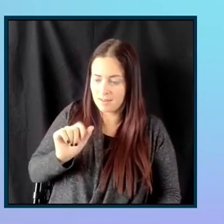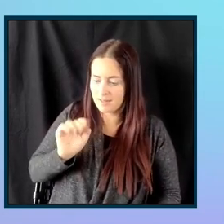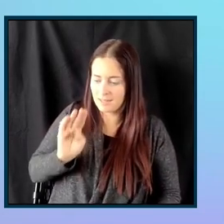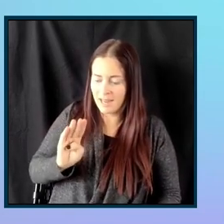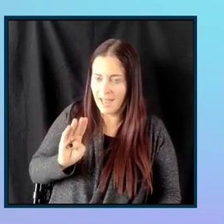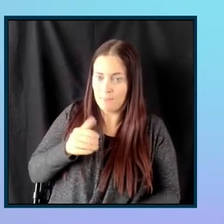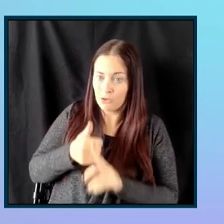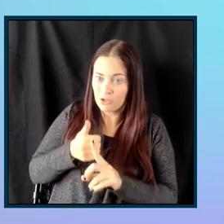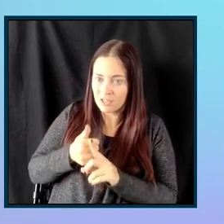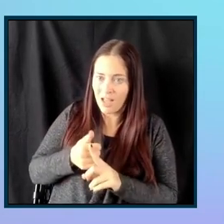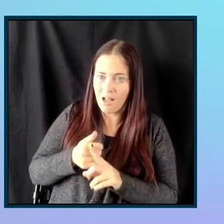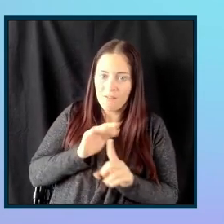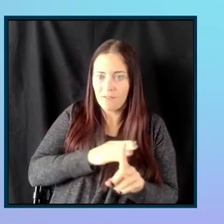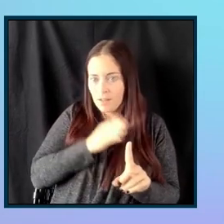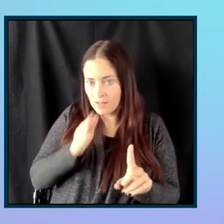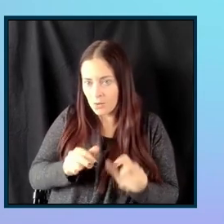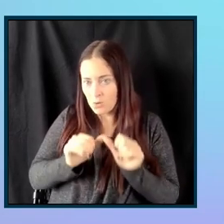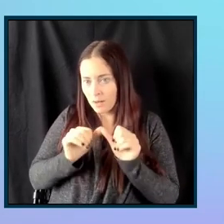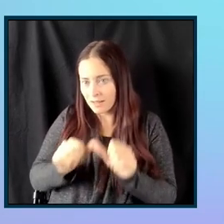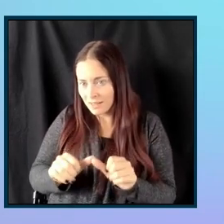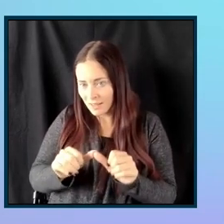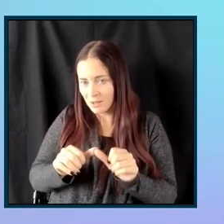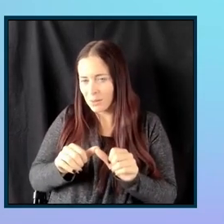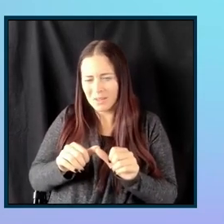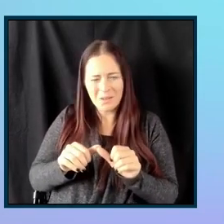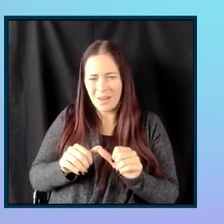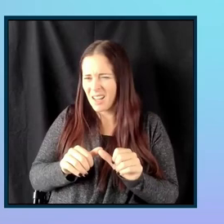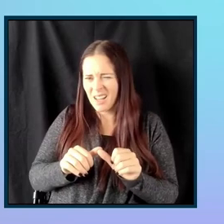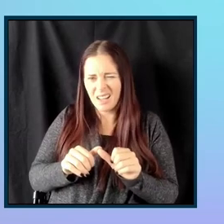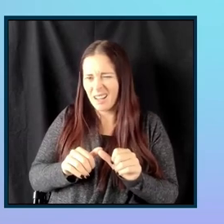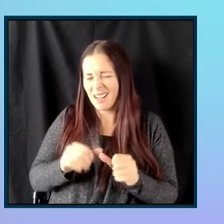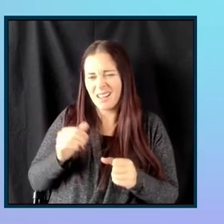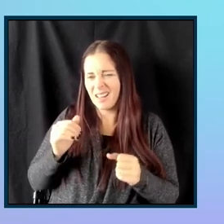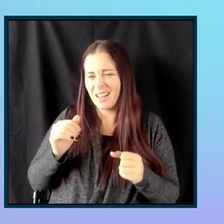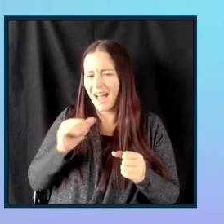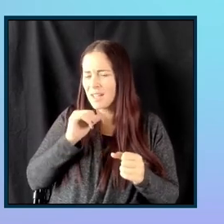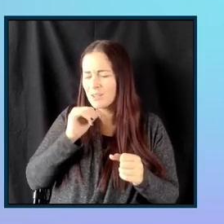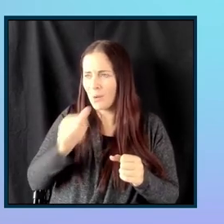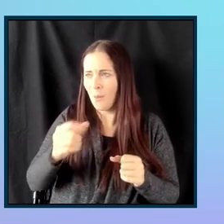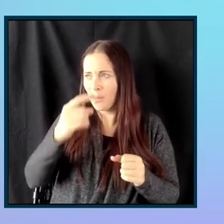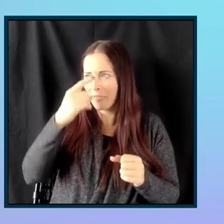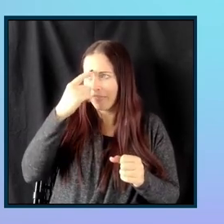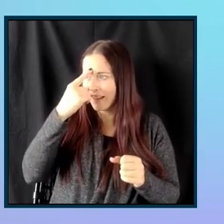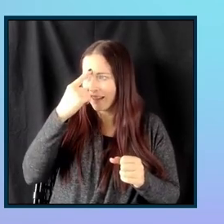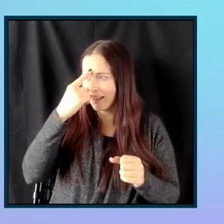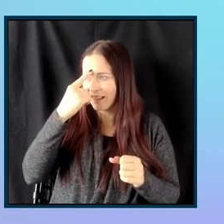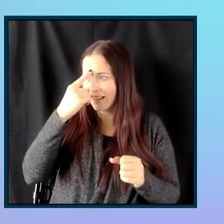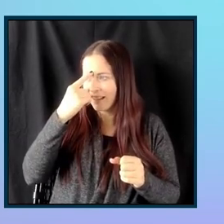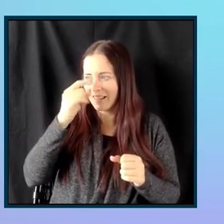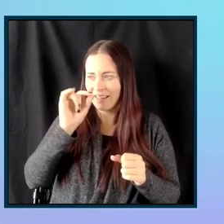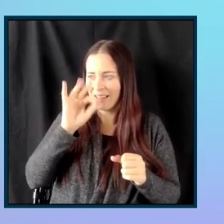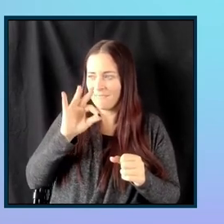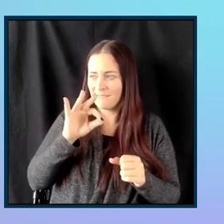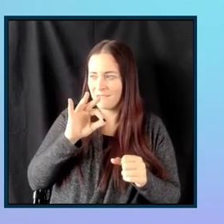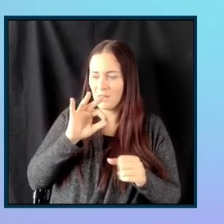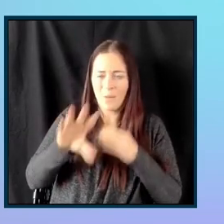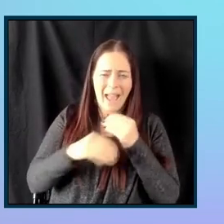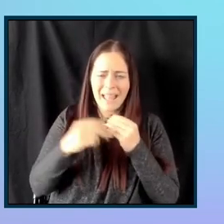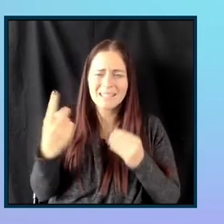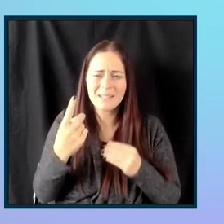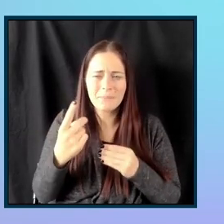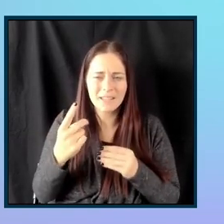field. Right. So that you can continue writing your numbers. So definitely don't do anything that is unexpected for users or isn't part of like